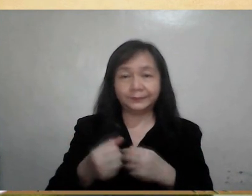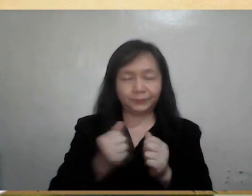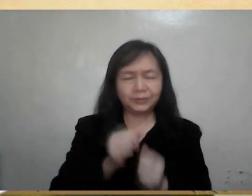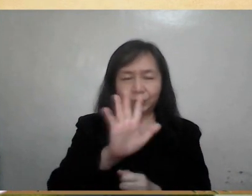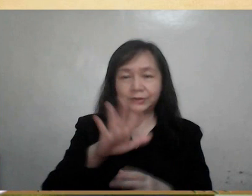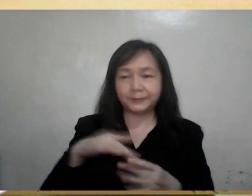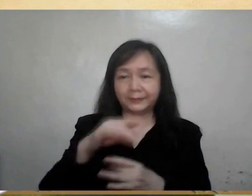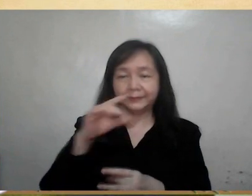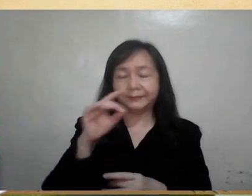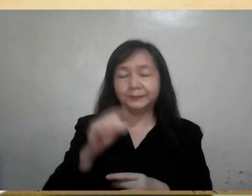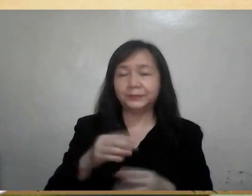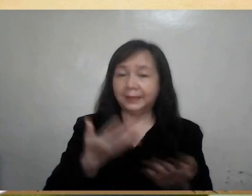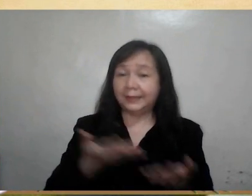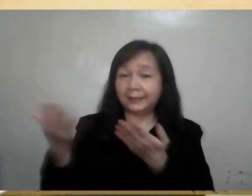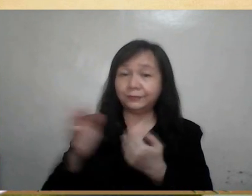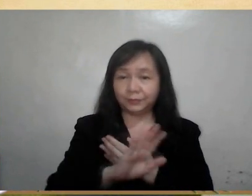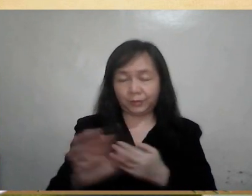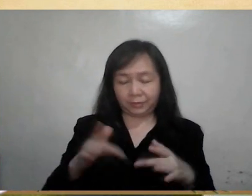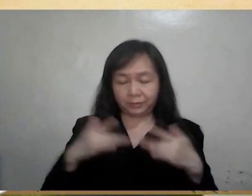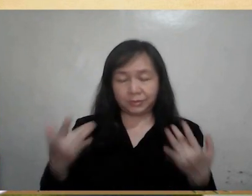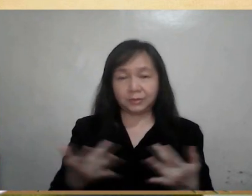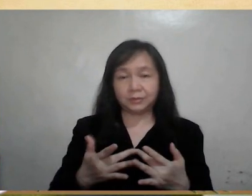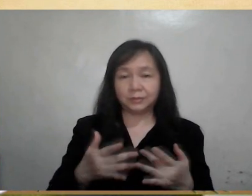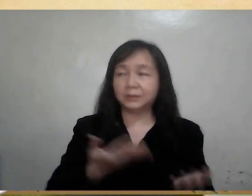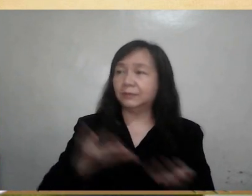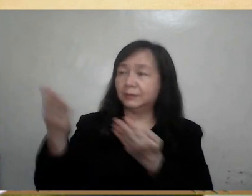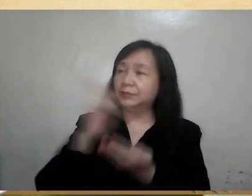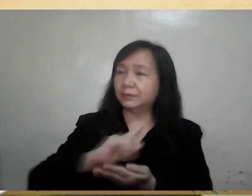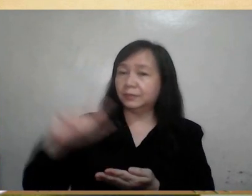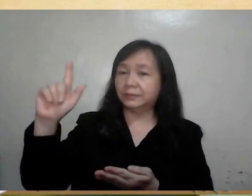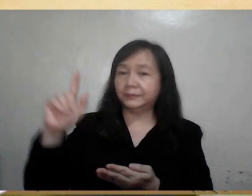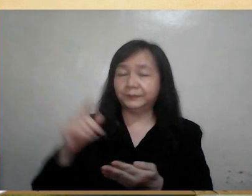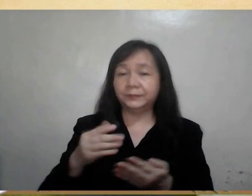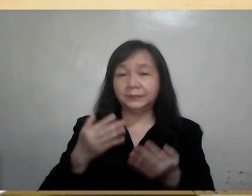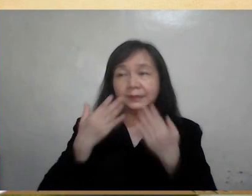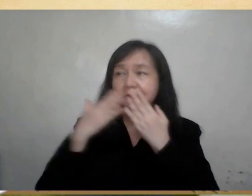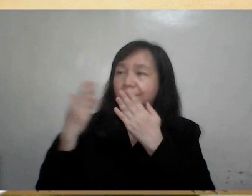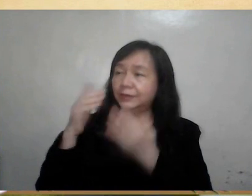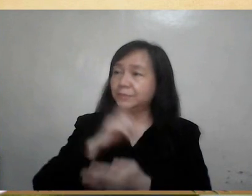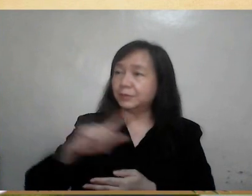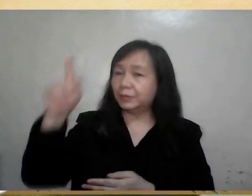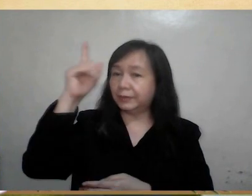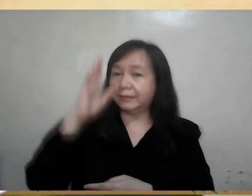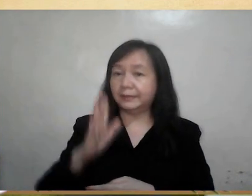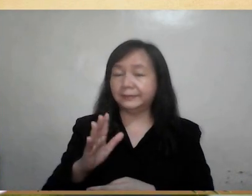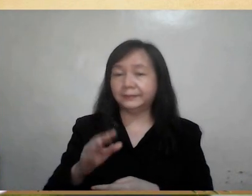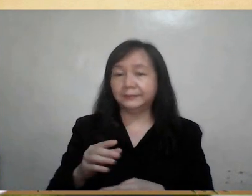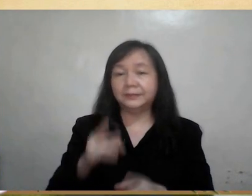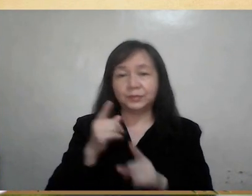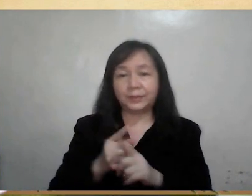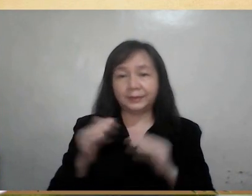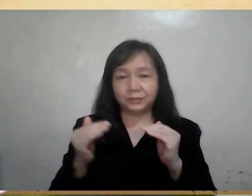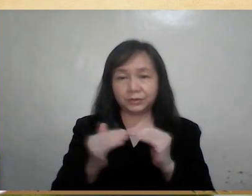you. And with your spirit. Lift up your hearts. We lift them up to the Lord. And let us give thanks to the Lord our God.